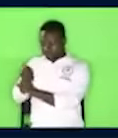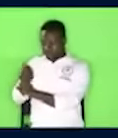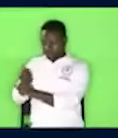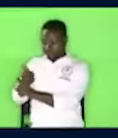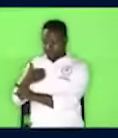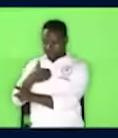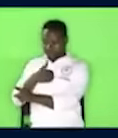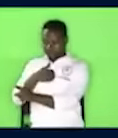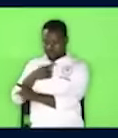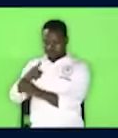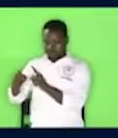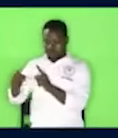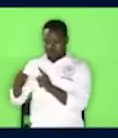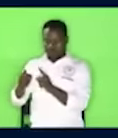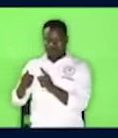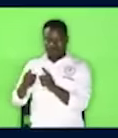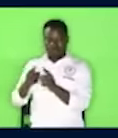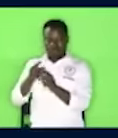universe.